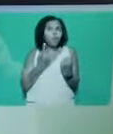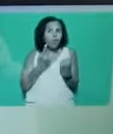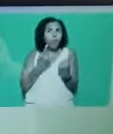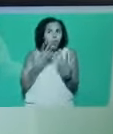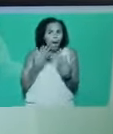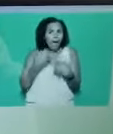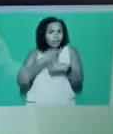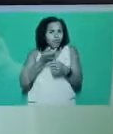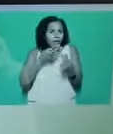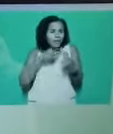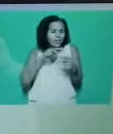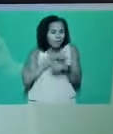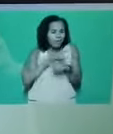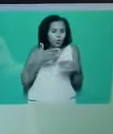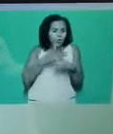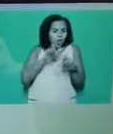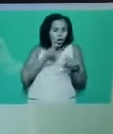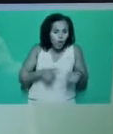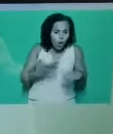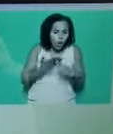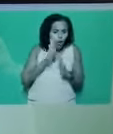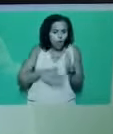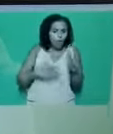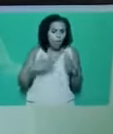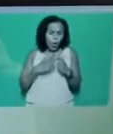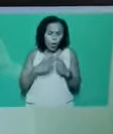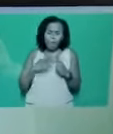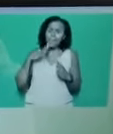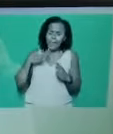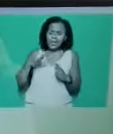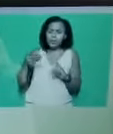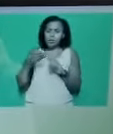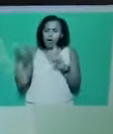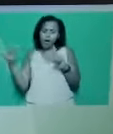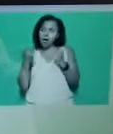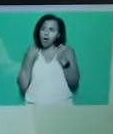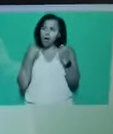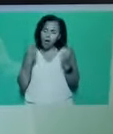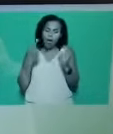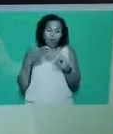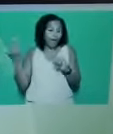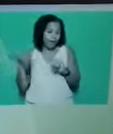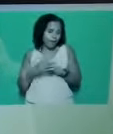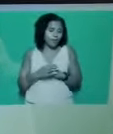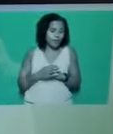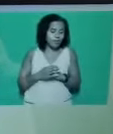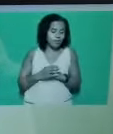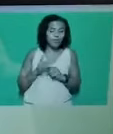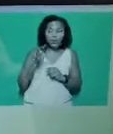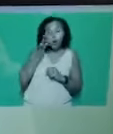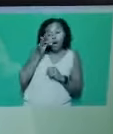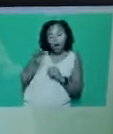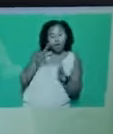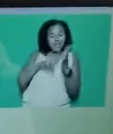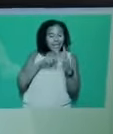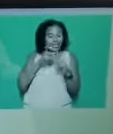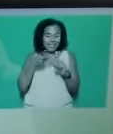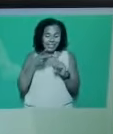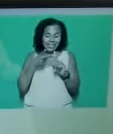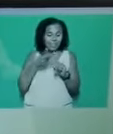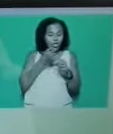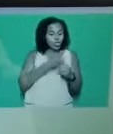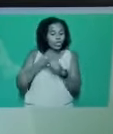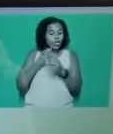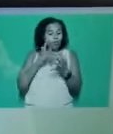workplaces must be highlighted. Calling on the NEC and the General Secretary to launch this campaign is vital, but the